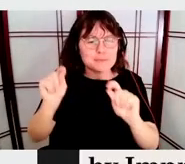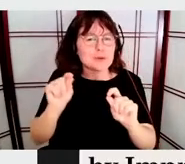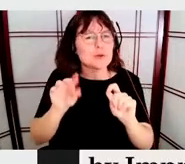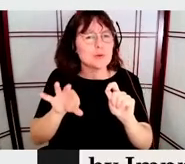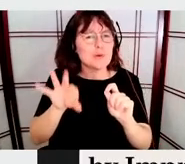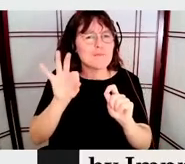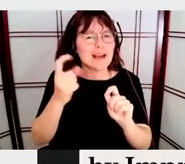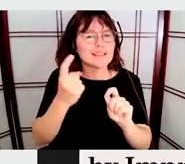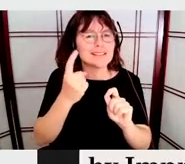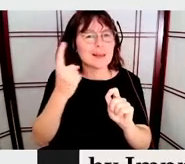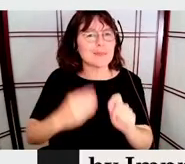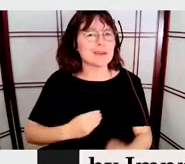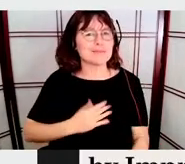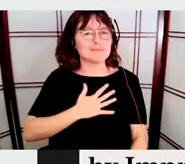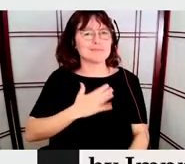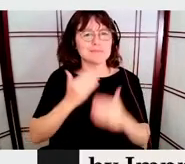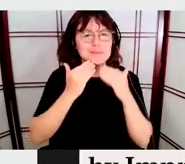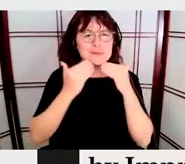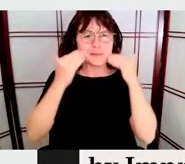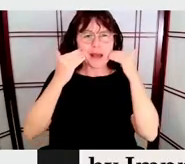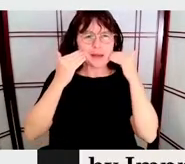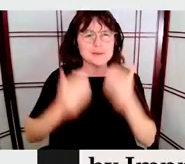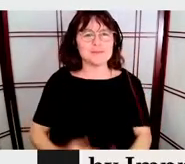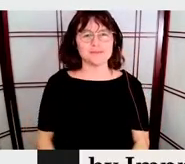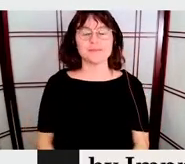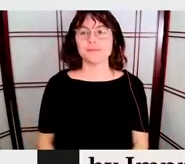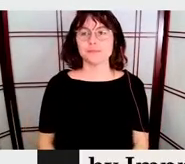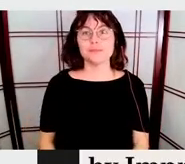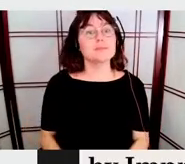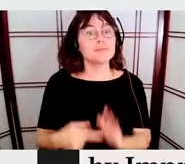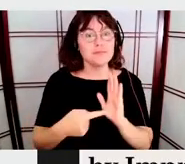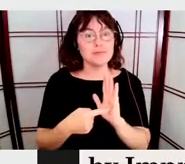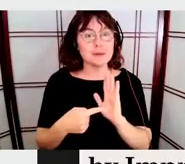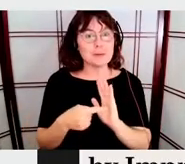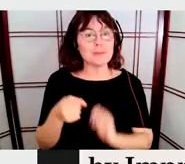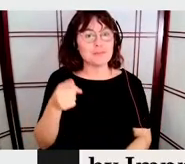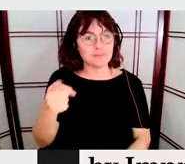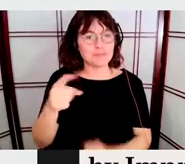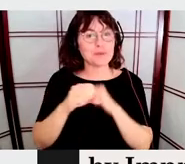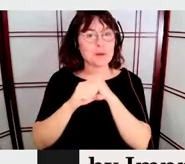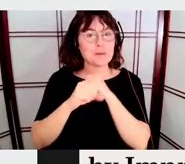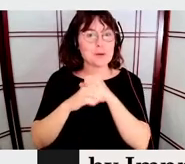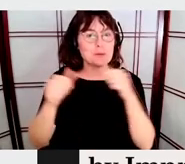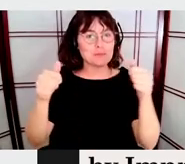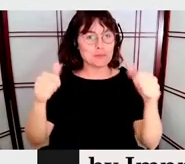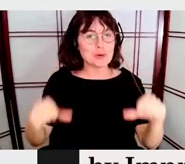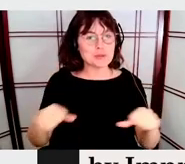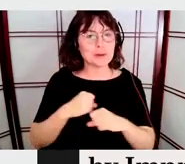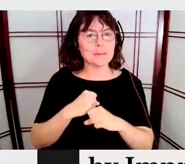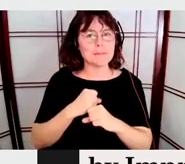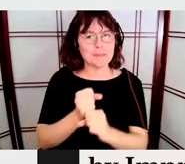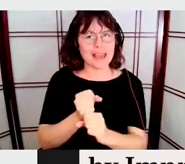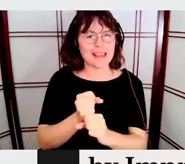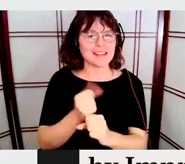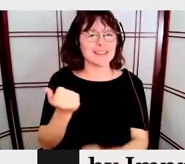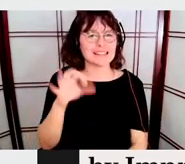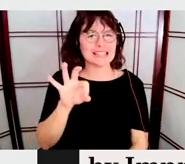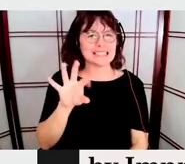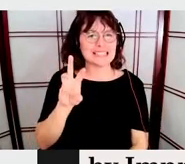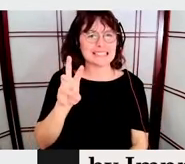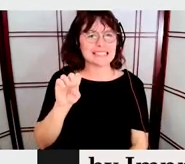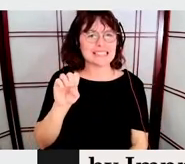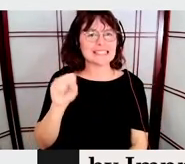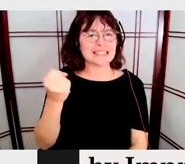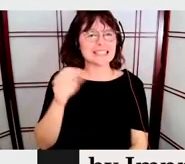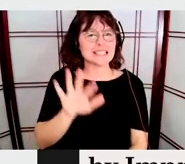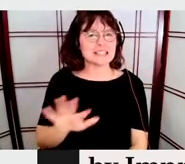Or for example, this kind of posters that was made in the sixties. And here we continue to see